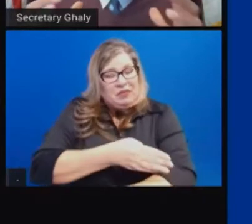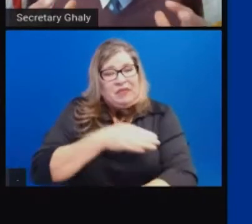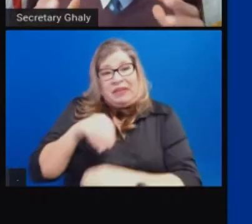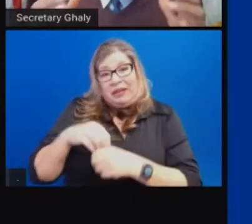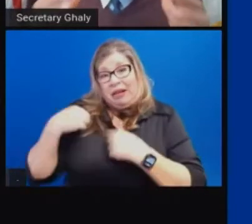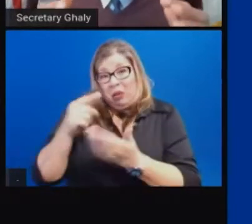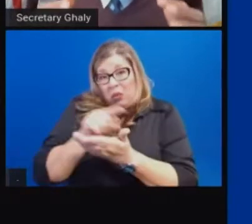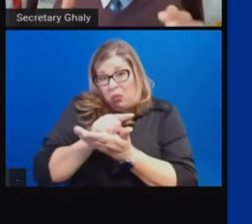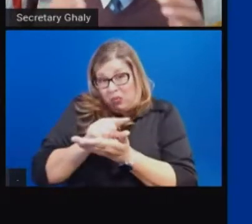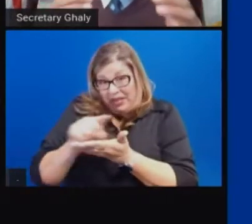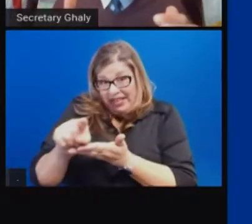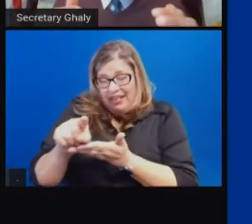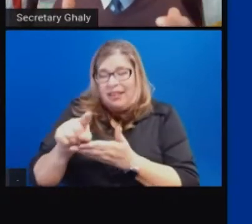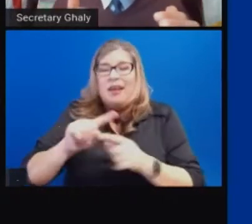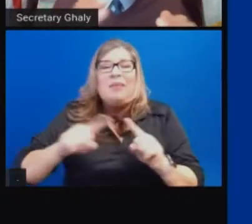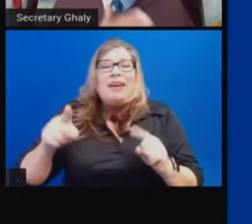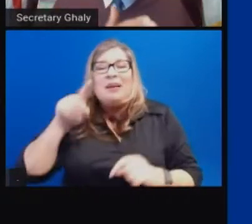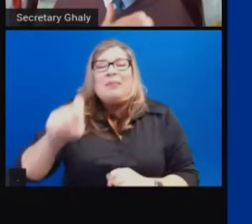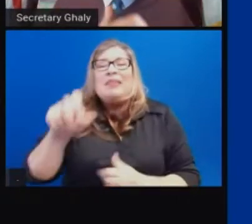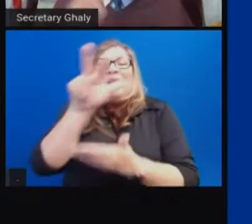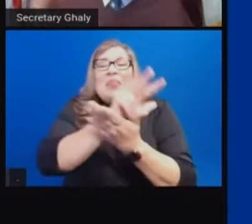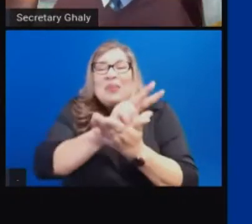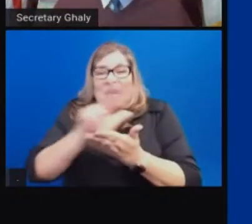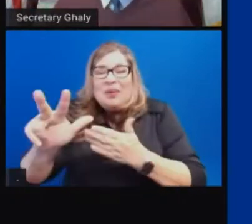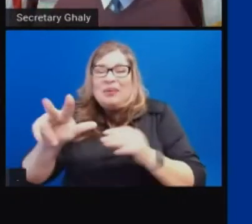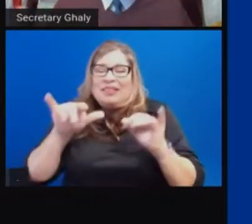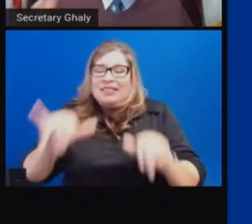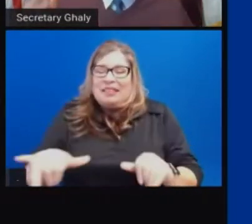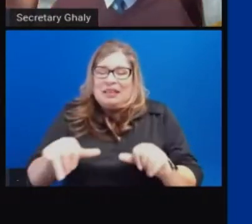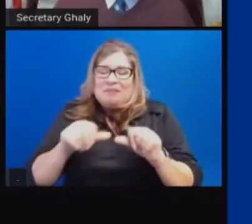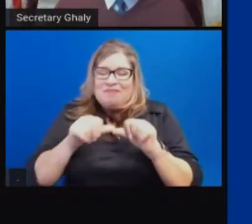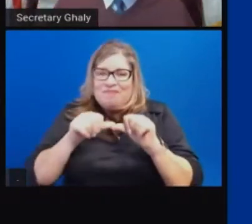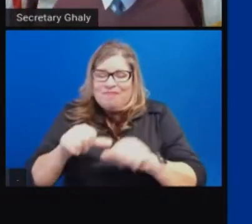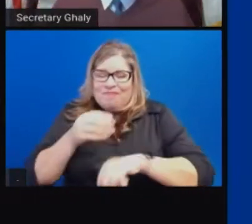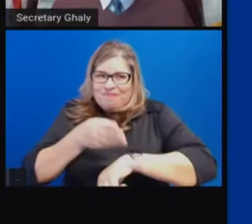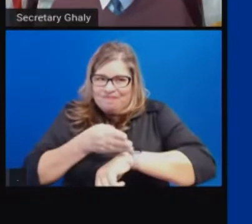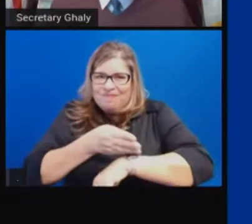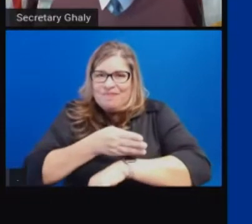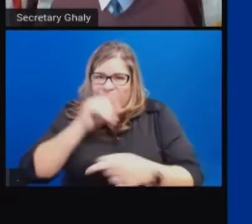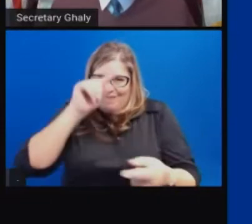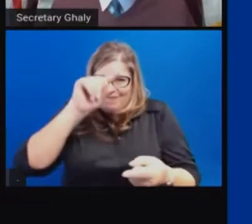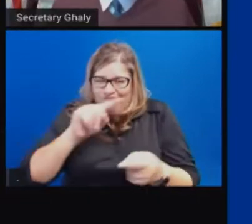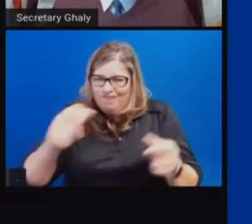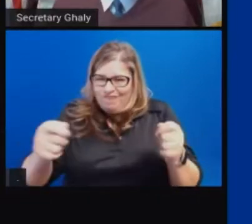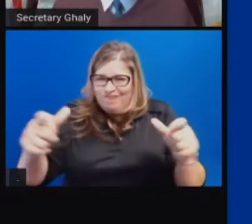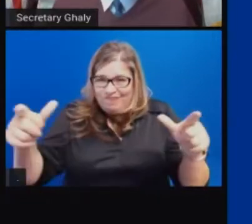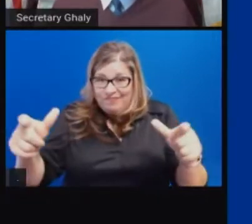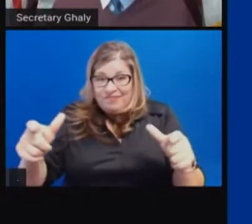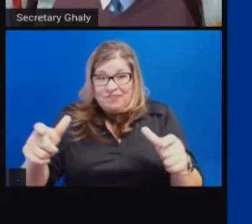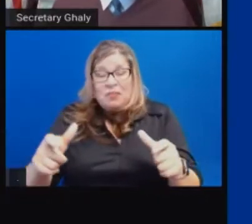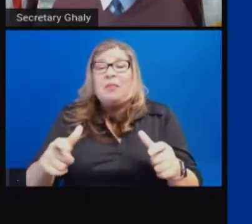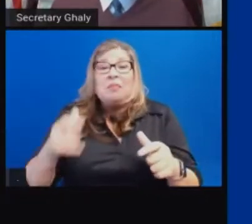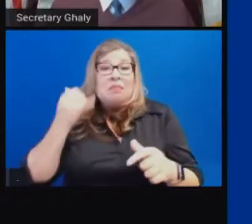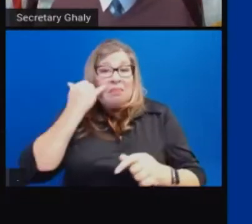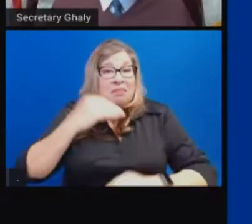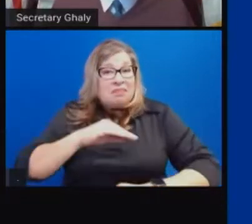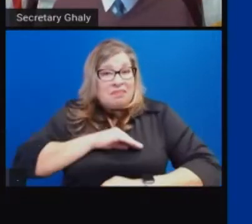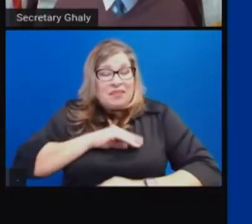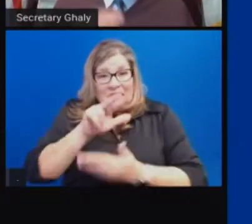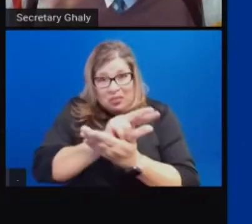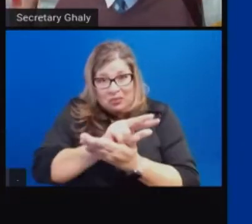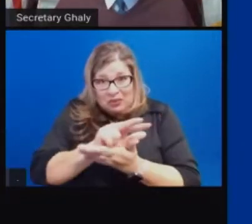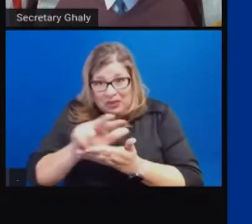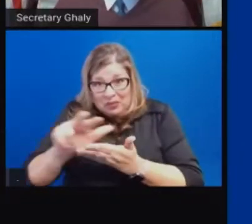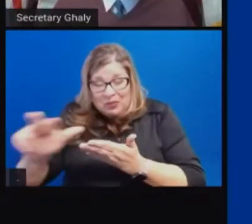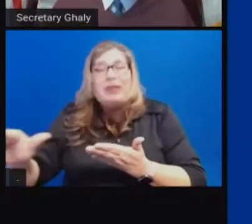to stay in your tier a minimum of three weeks, but you need to meet the next less restrictive tiers metrics for